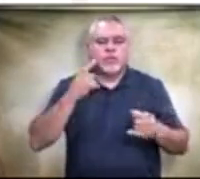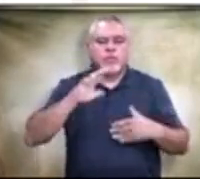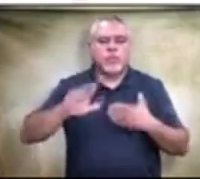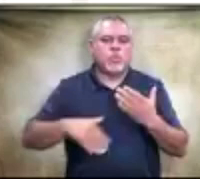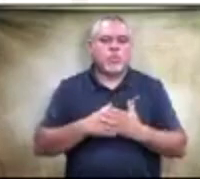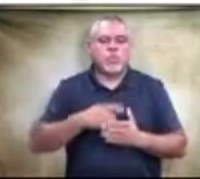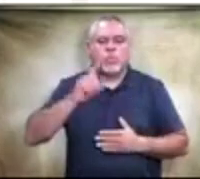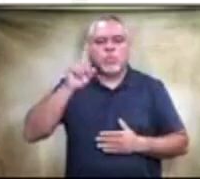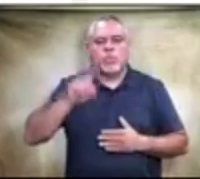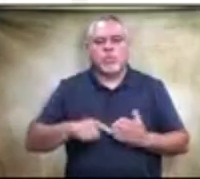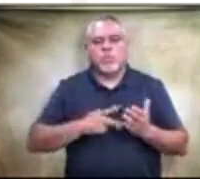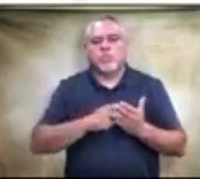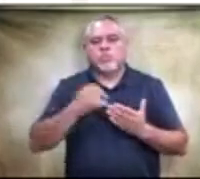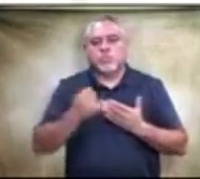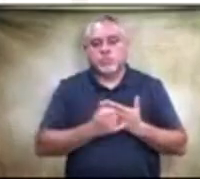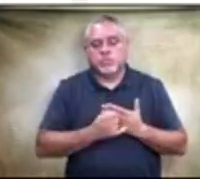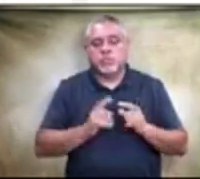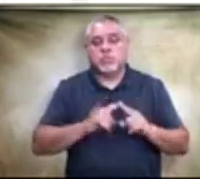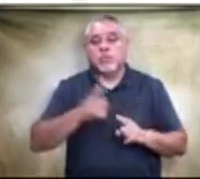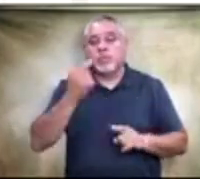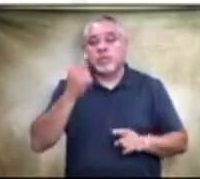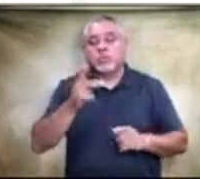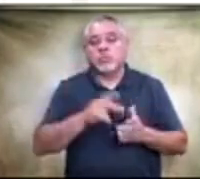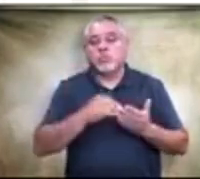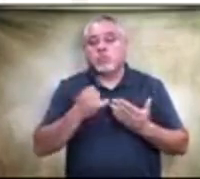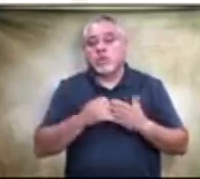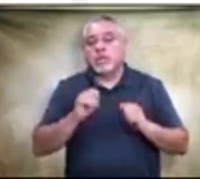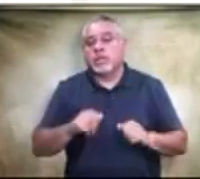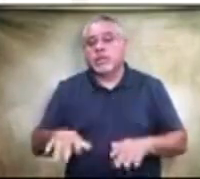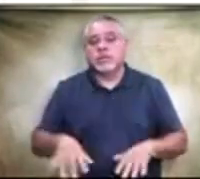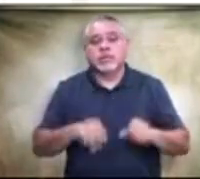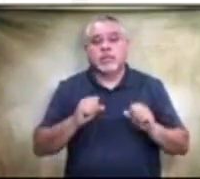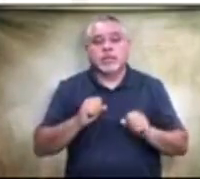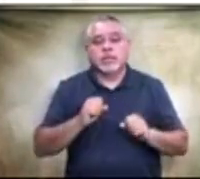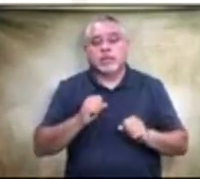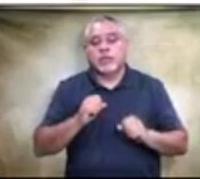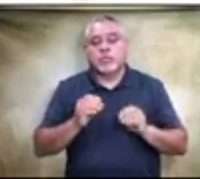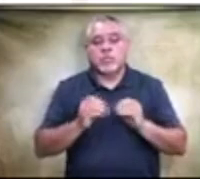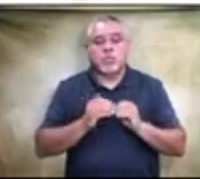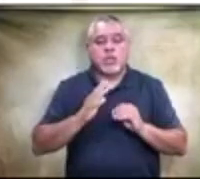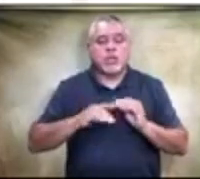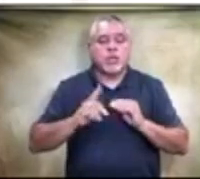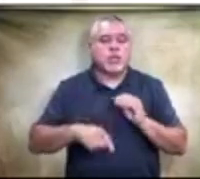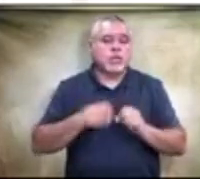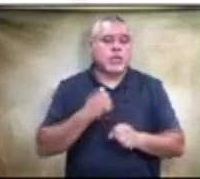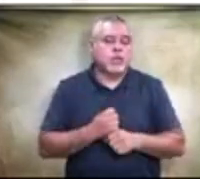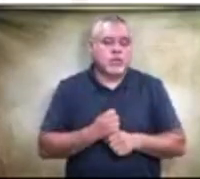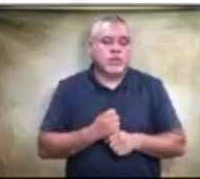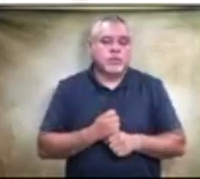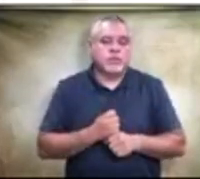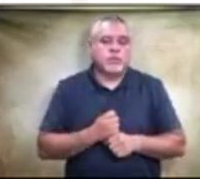But because these projects can take a year or longer and because